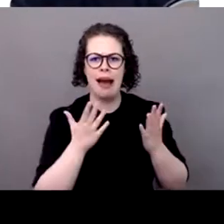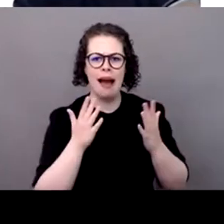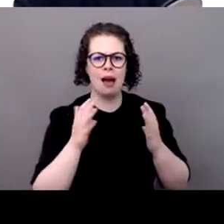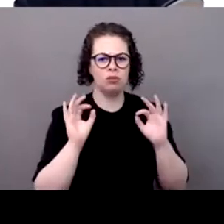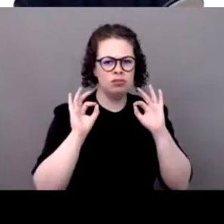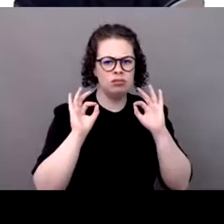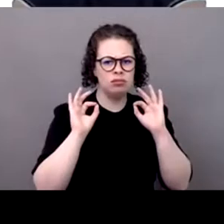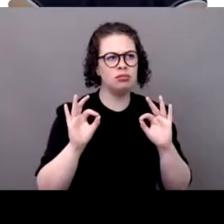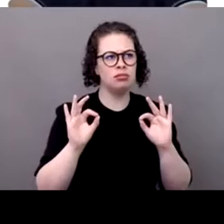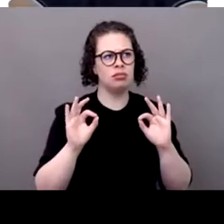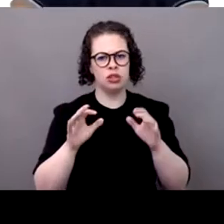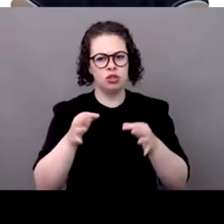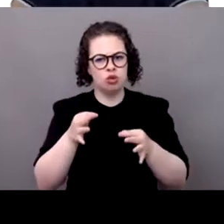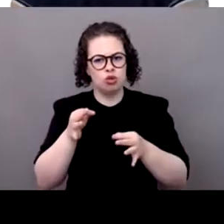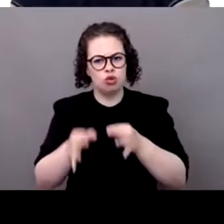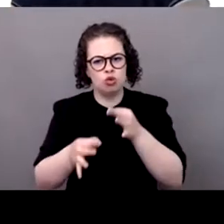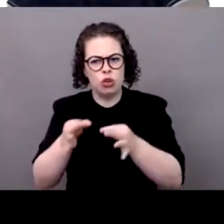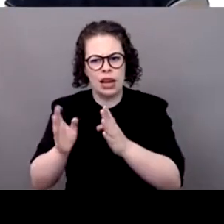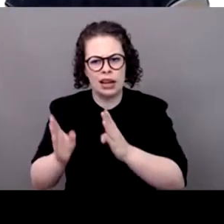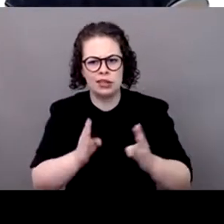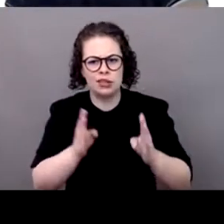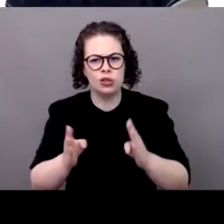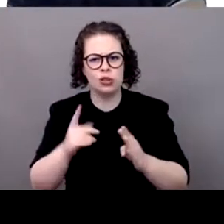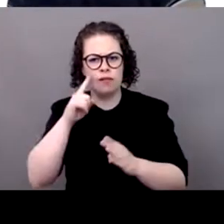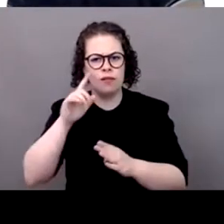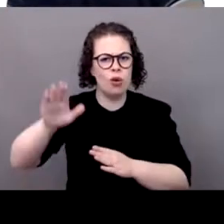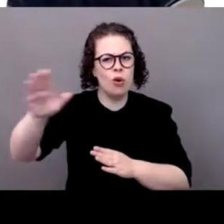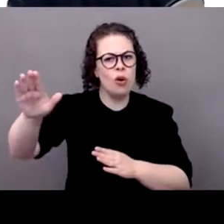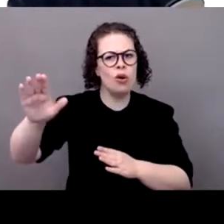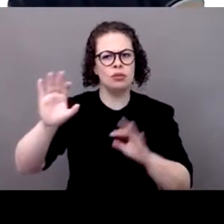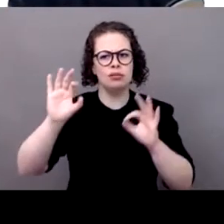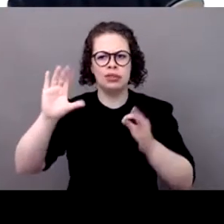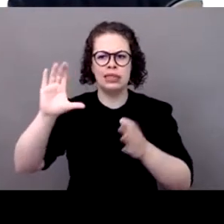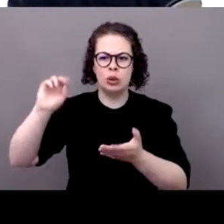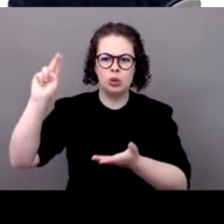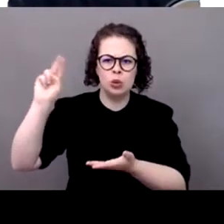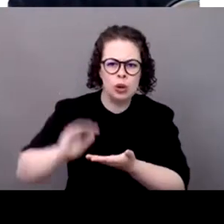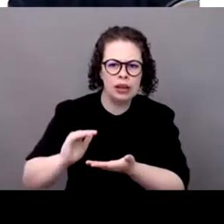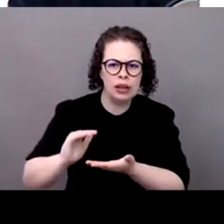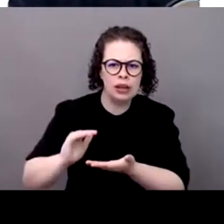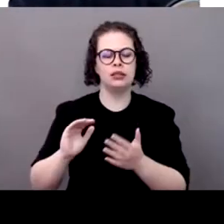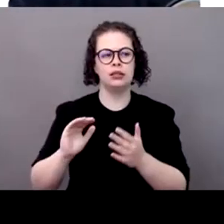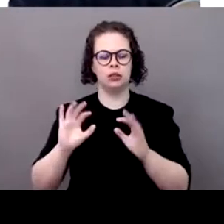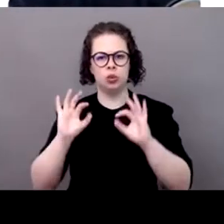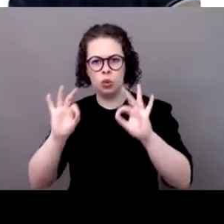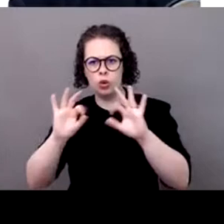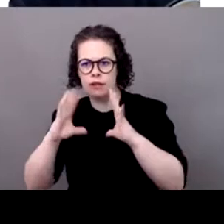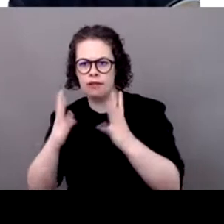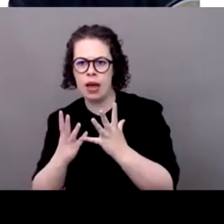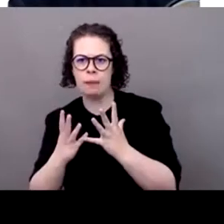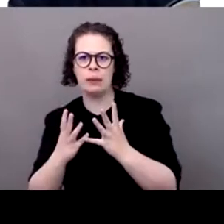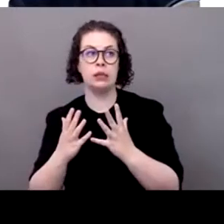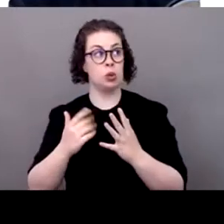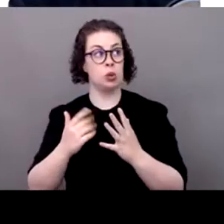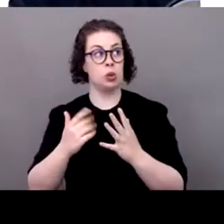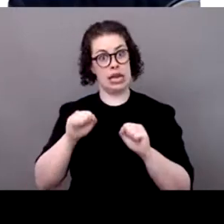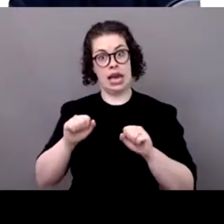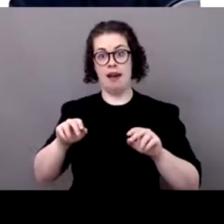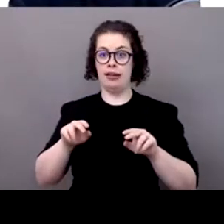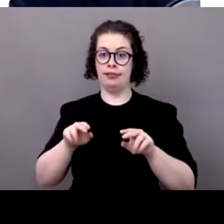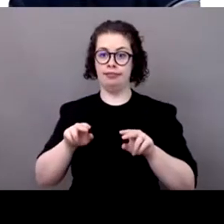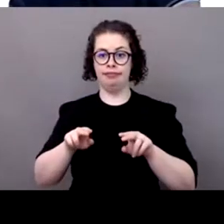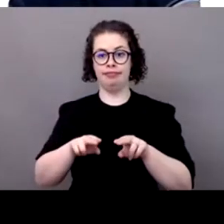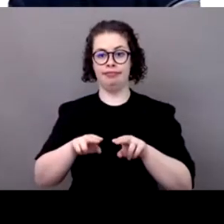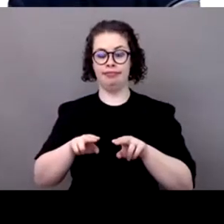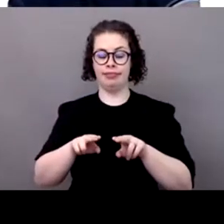develop their own strategies, to engage, like Michael was also just saying, to train their athletes, to talk about climate